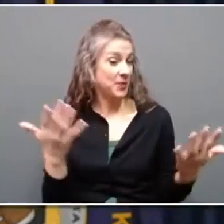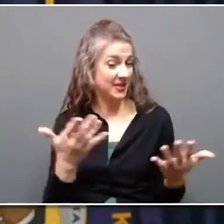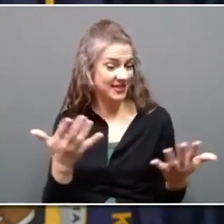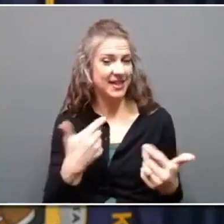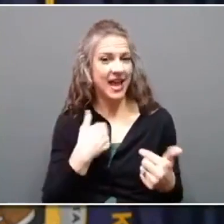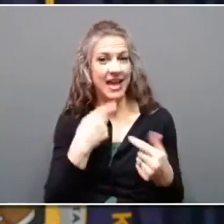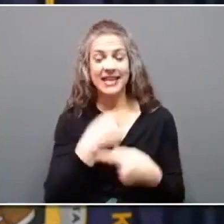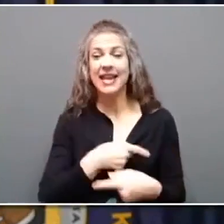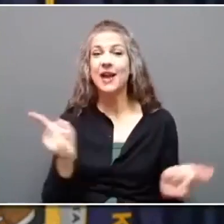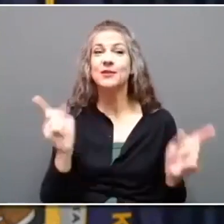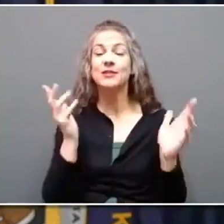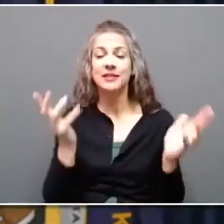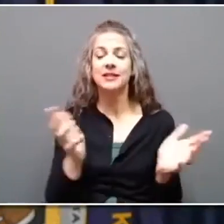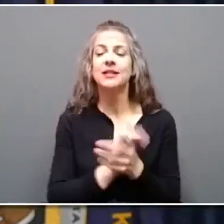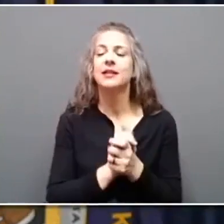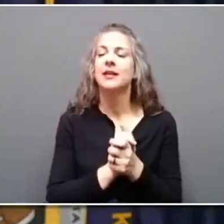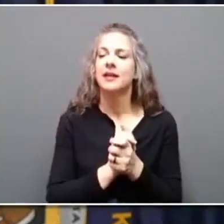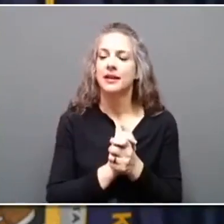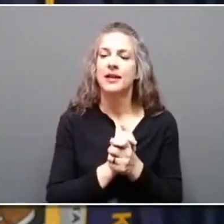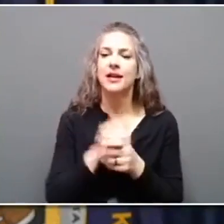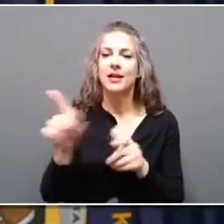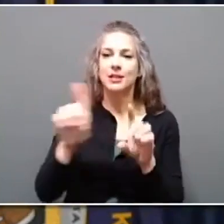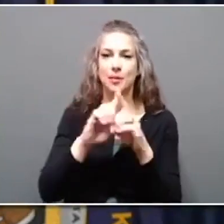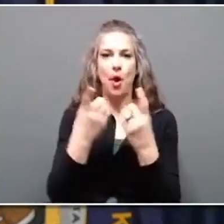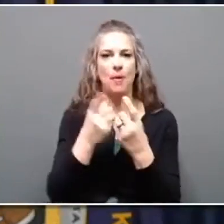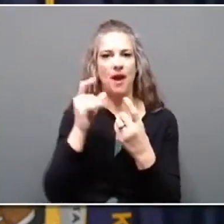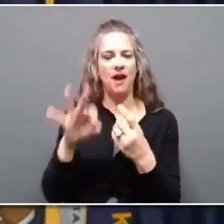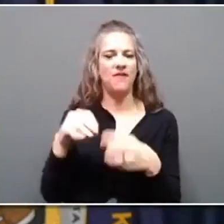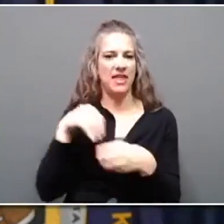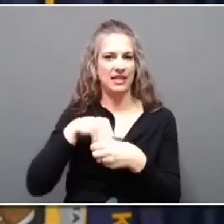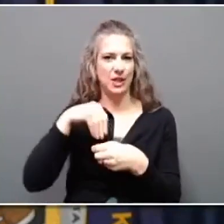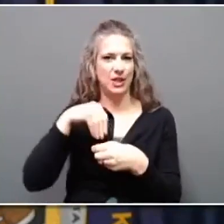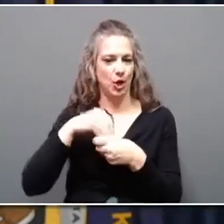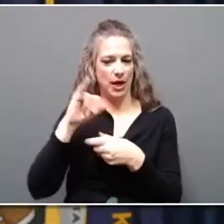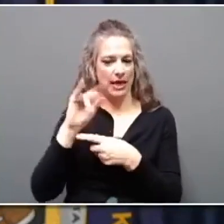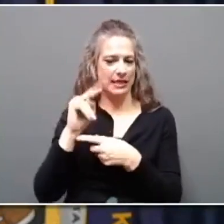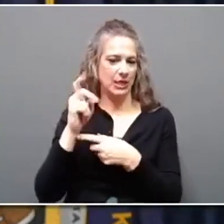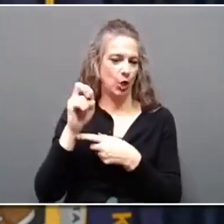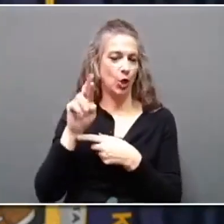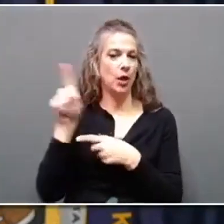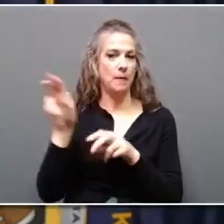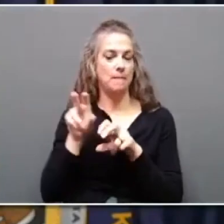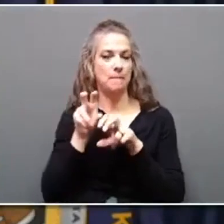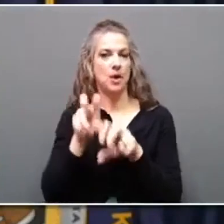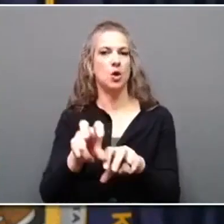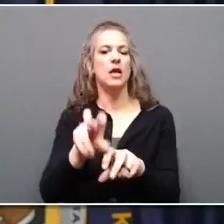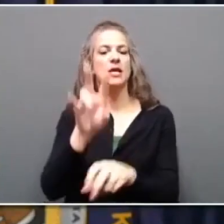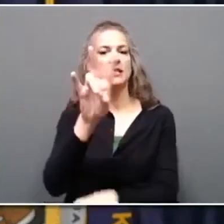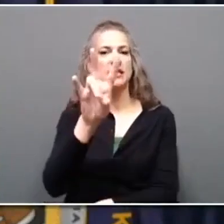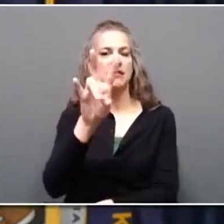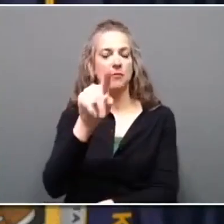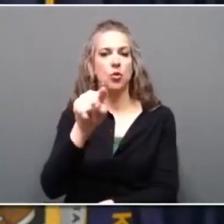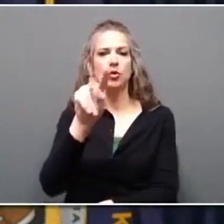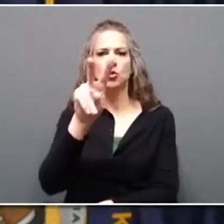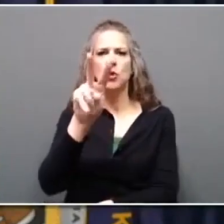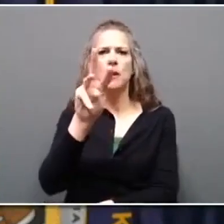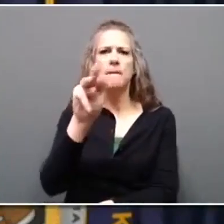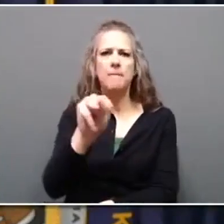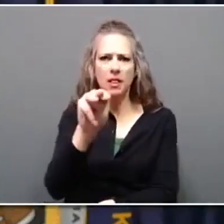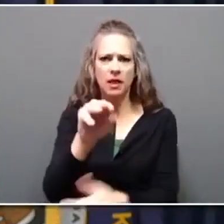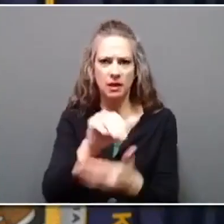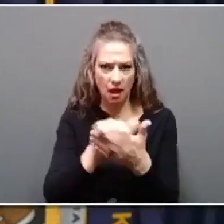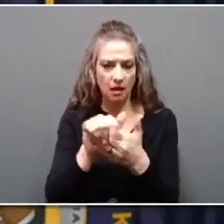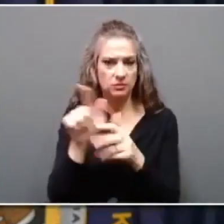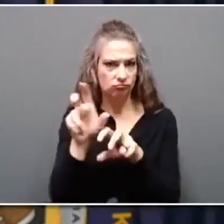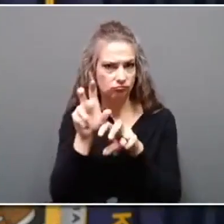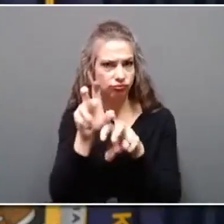the Department of the Interior is investing another $74.2 million for and with